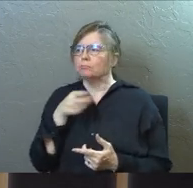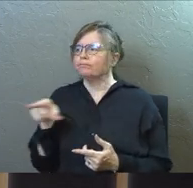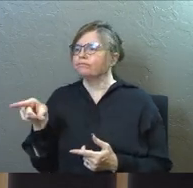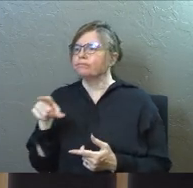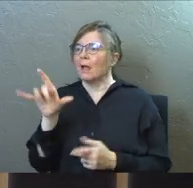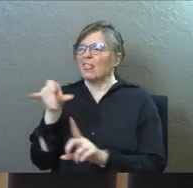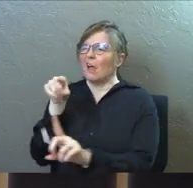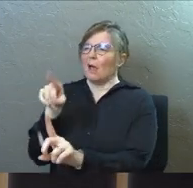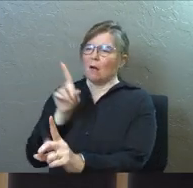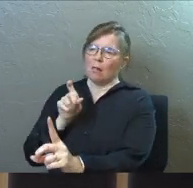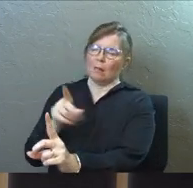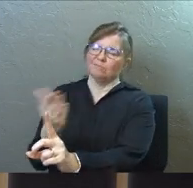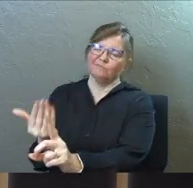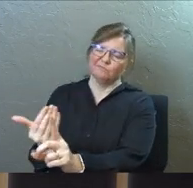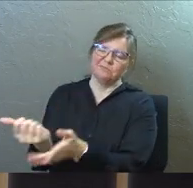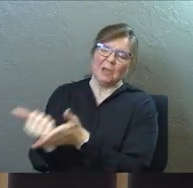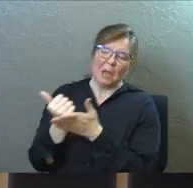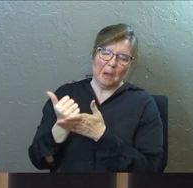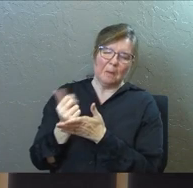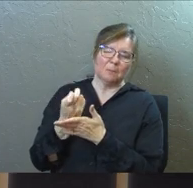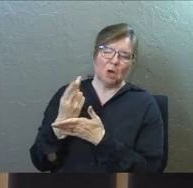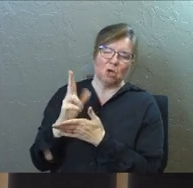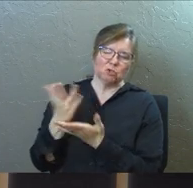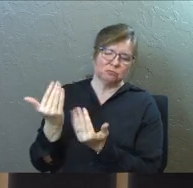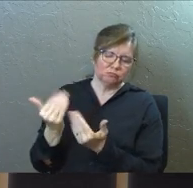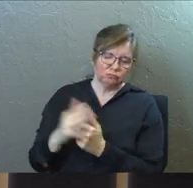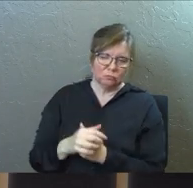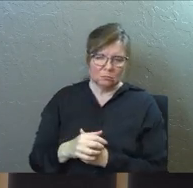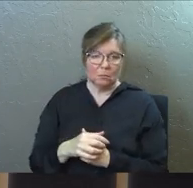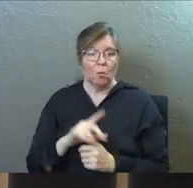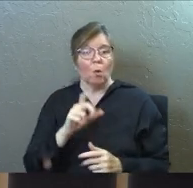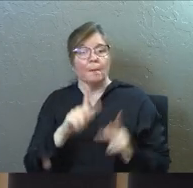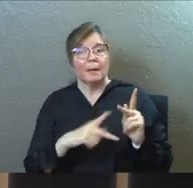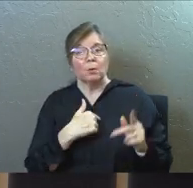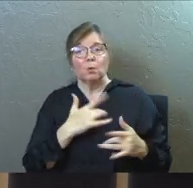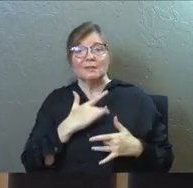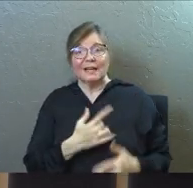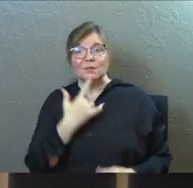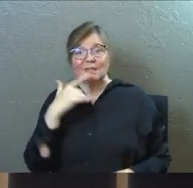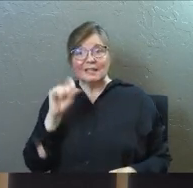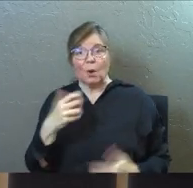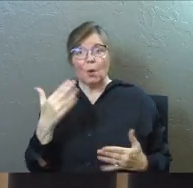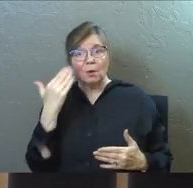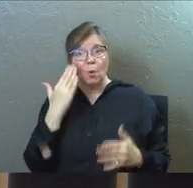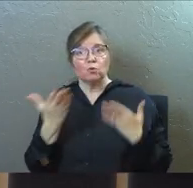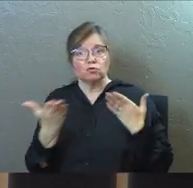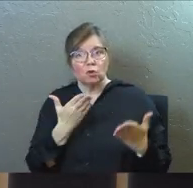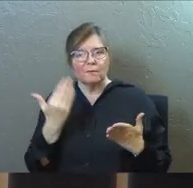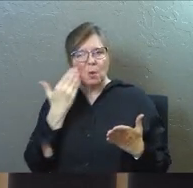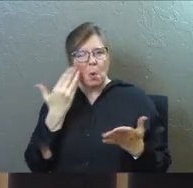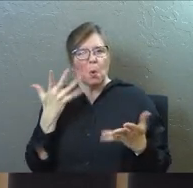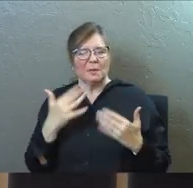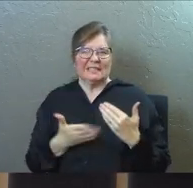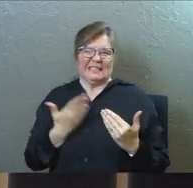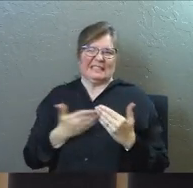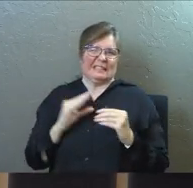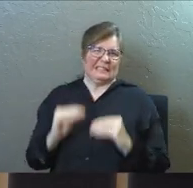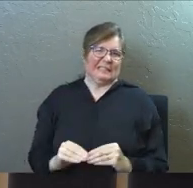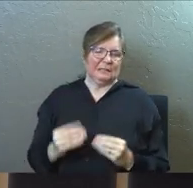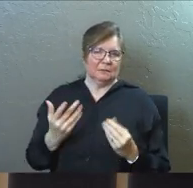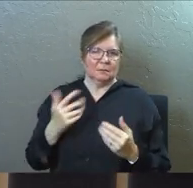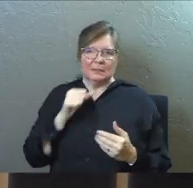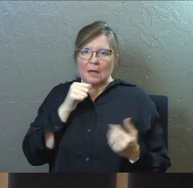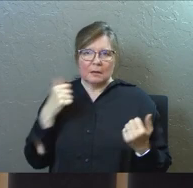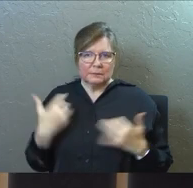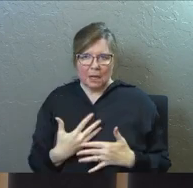You want to go to the experienced people inside the church who are likely going to say yes, already know how to do it. You know that they're not scary.